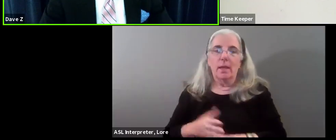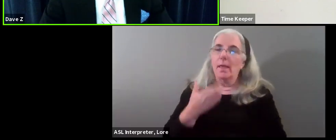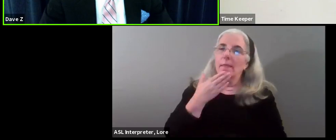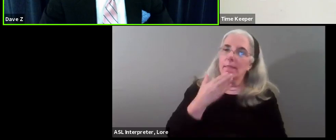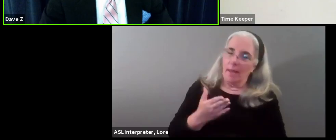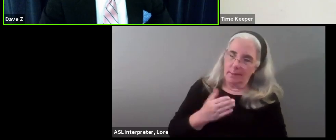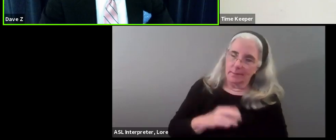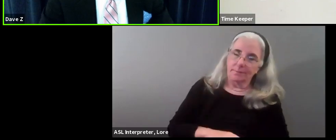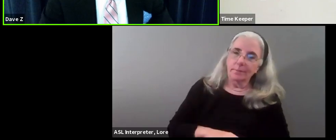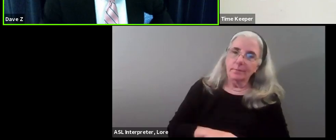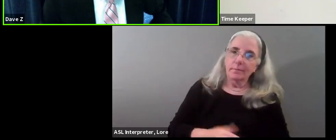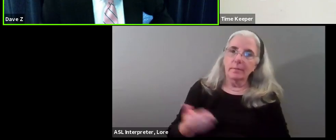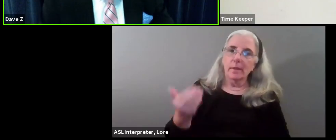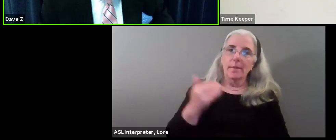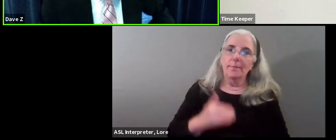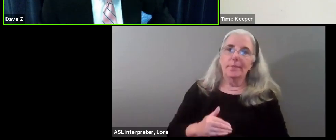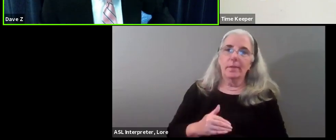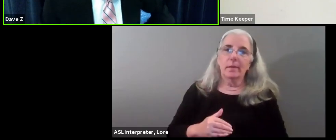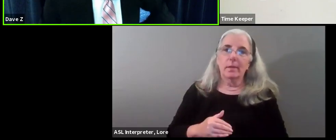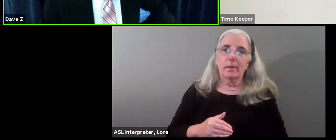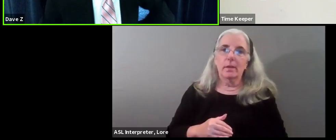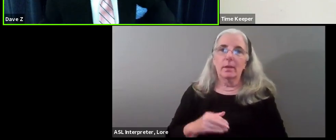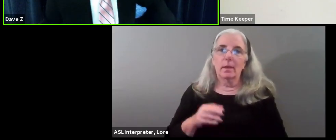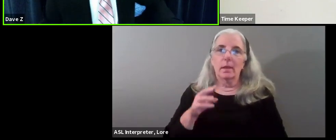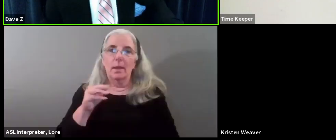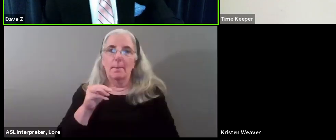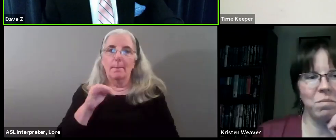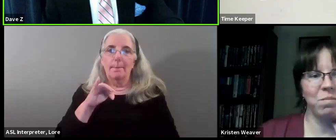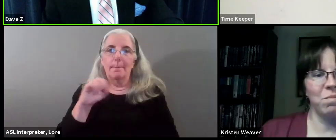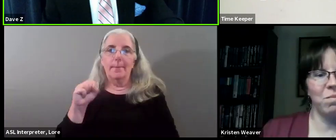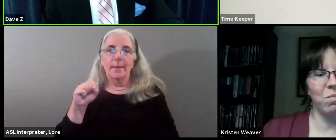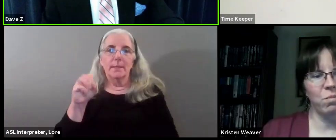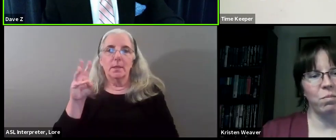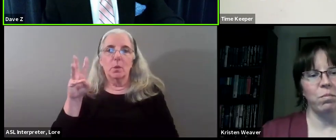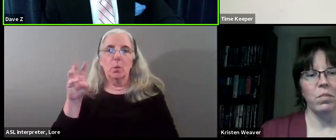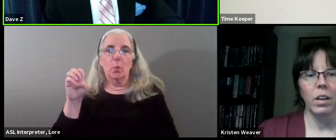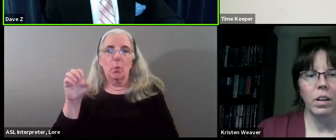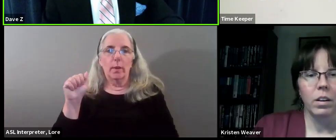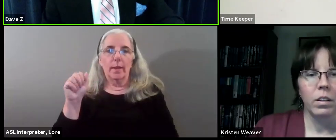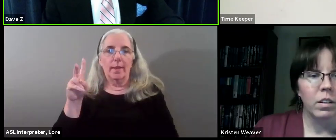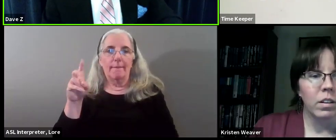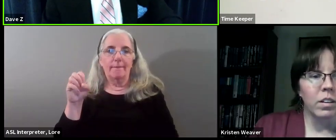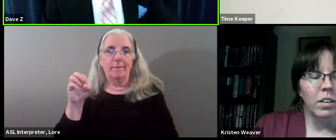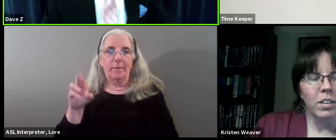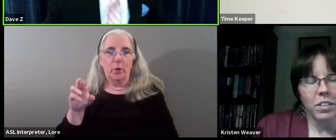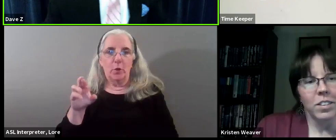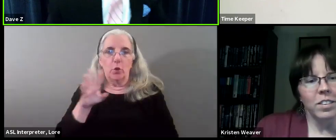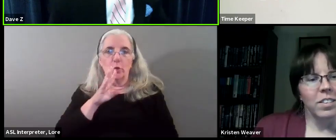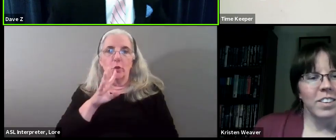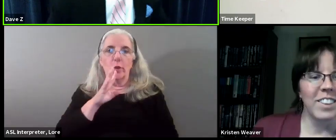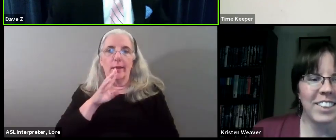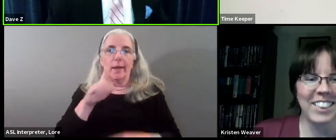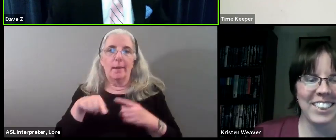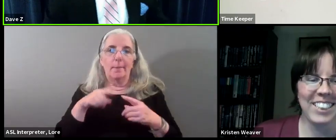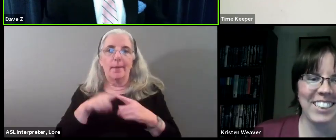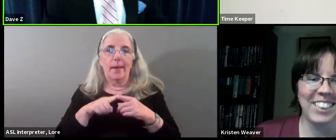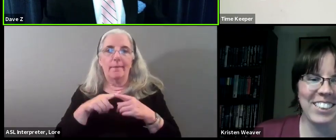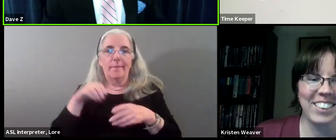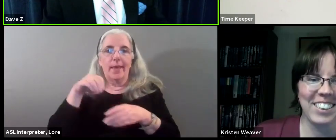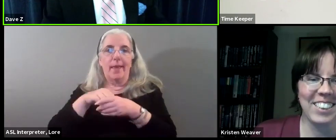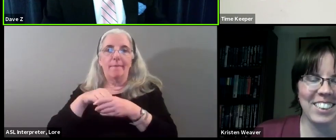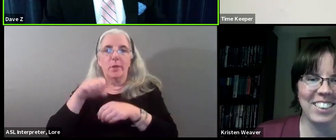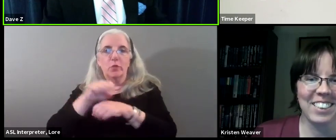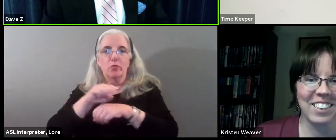Mr. Gordon. We move now to Ms. Weaver. Ms. Weaver. We're talking about infrastructure